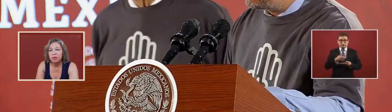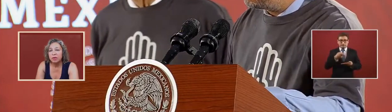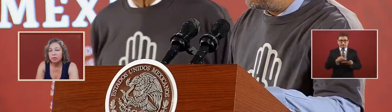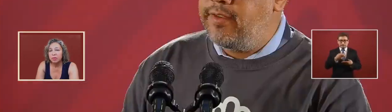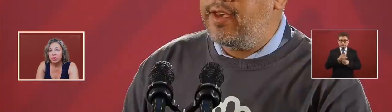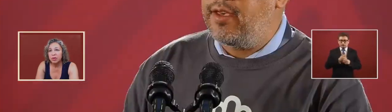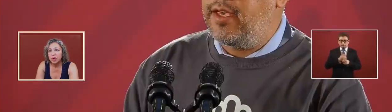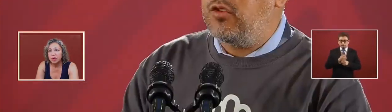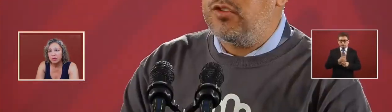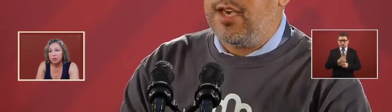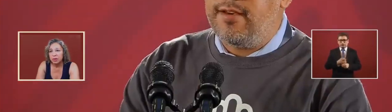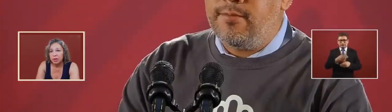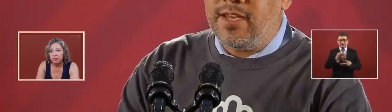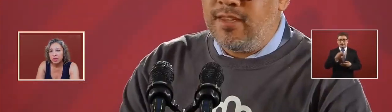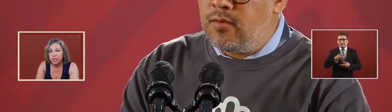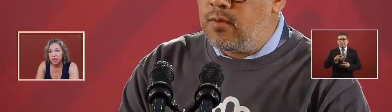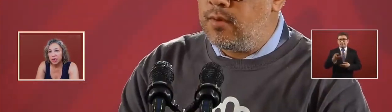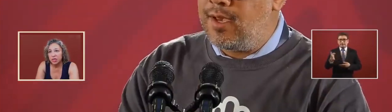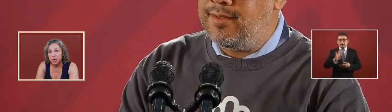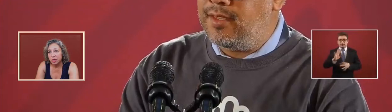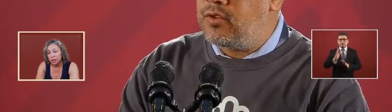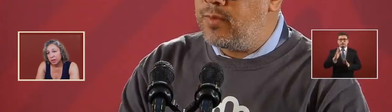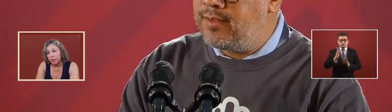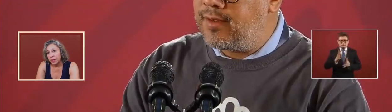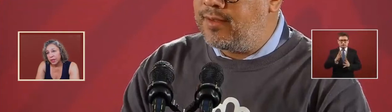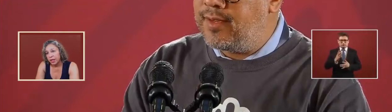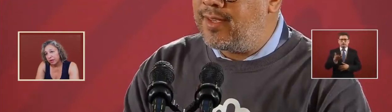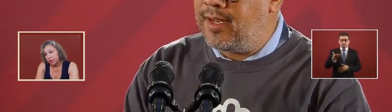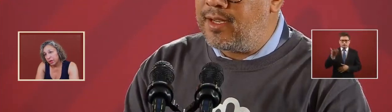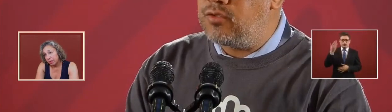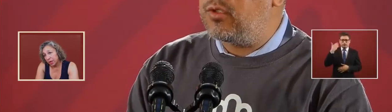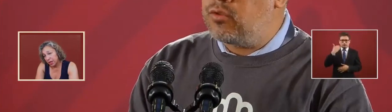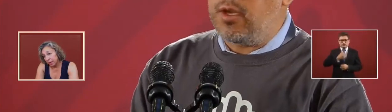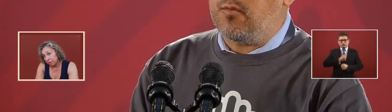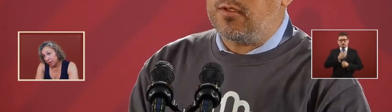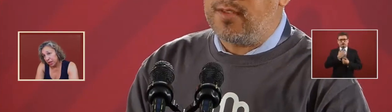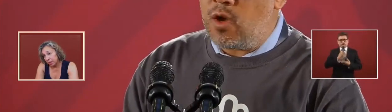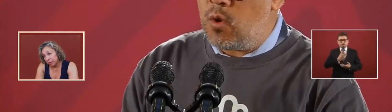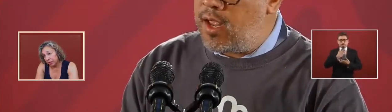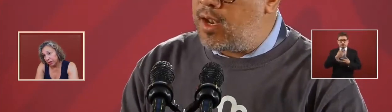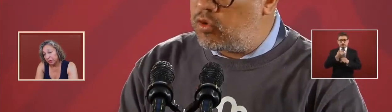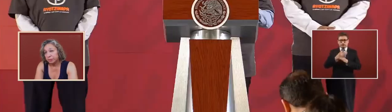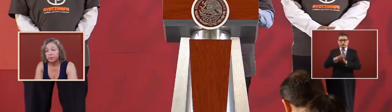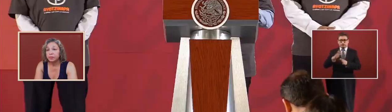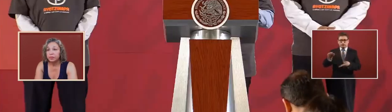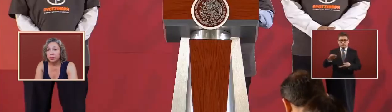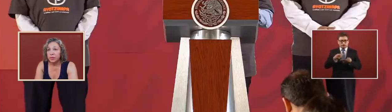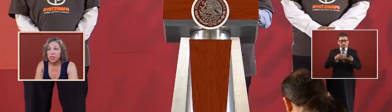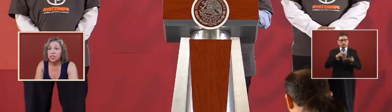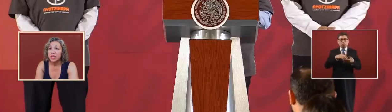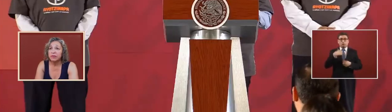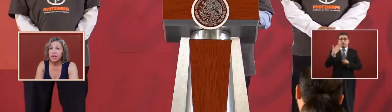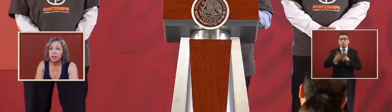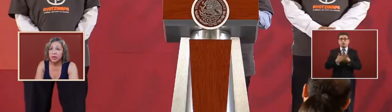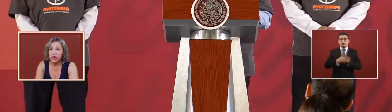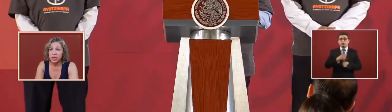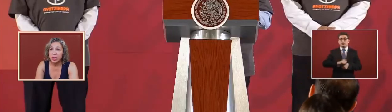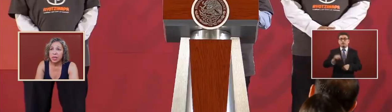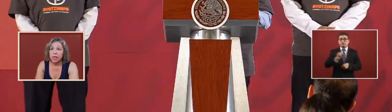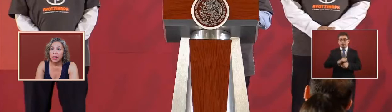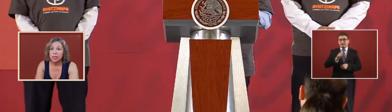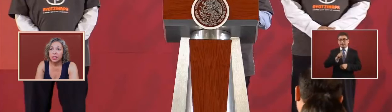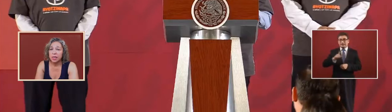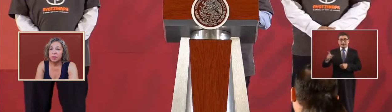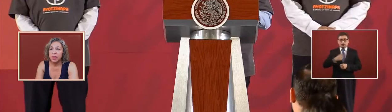now during the investigation they have already been we here before to give declaration